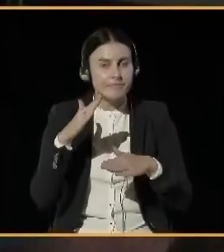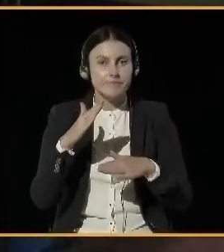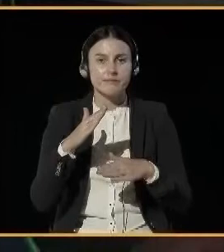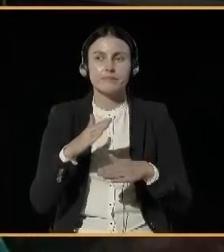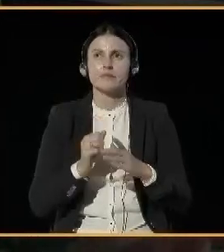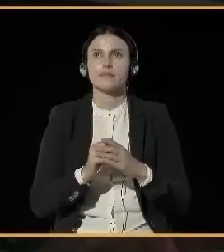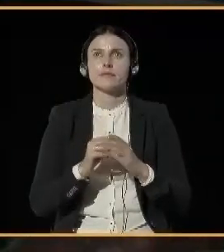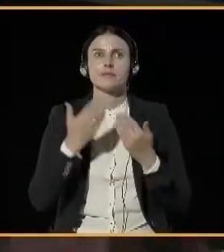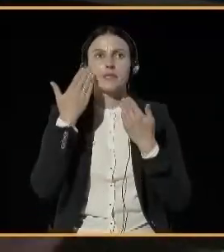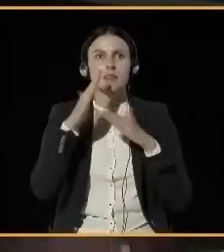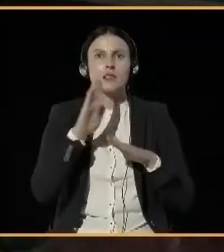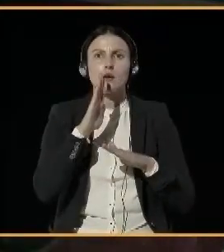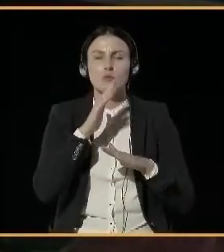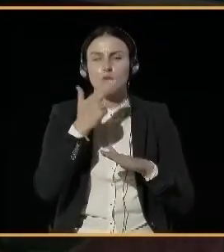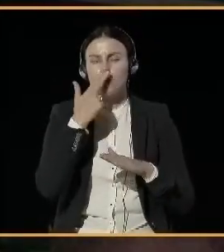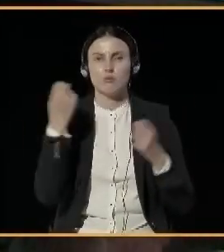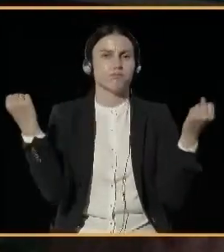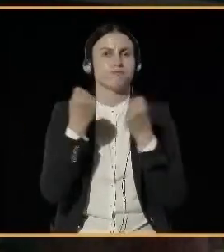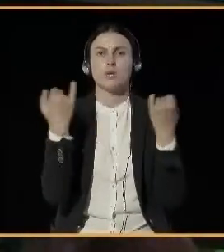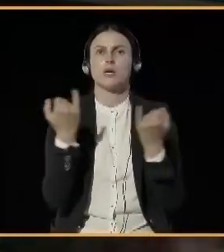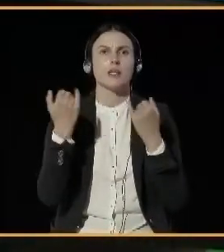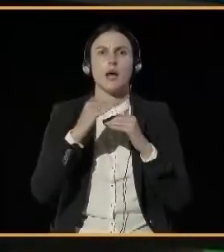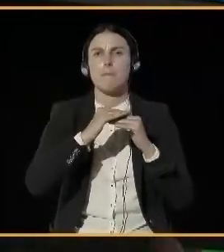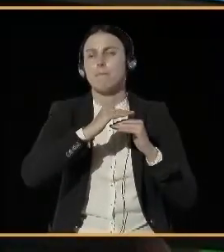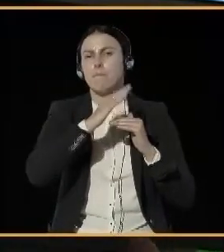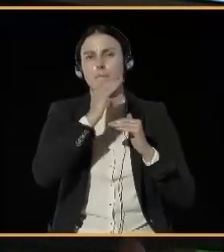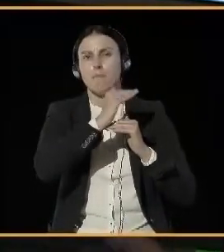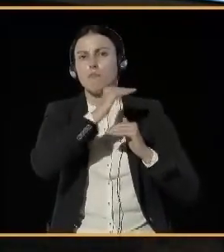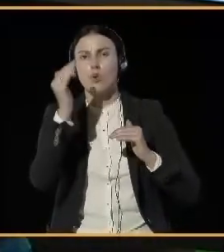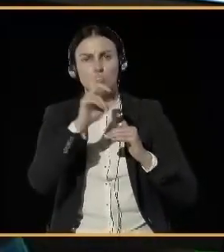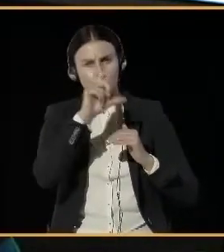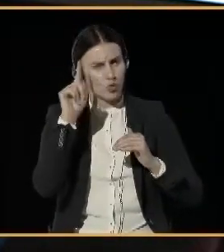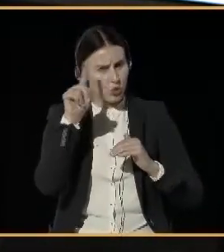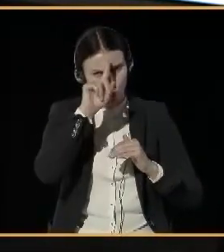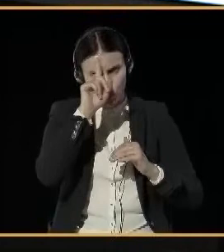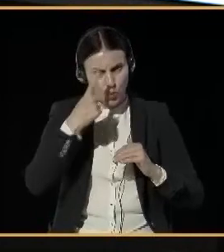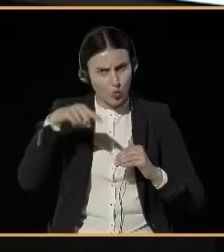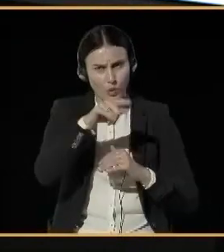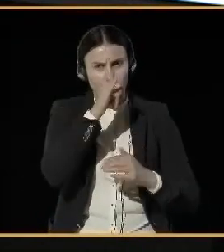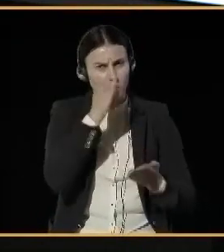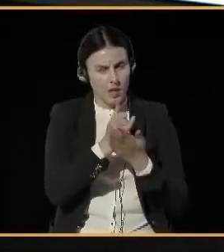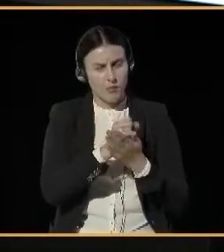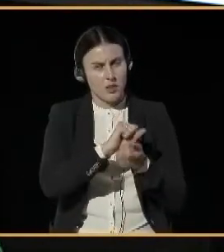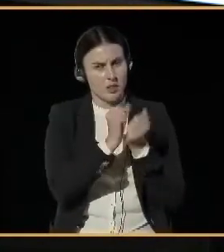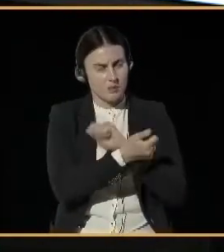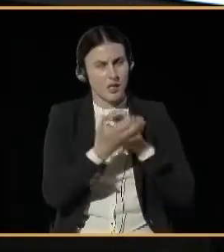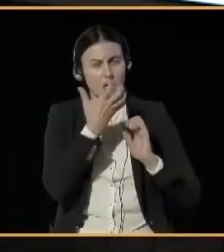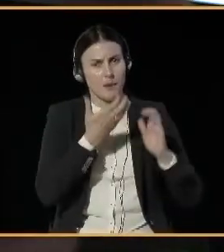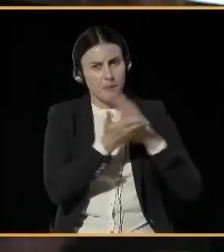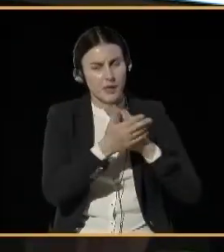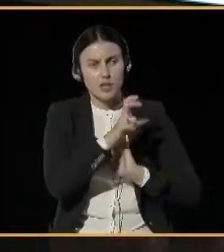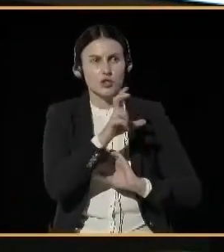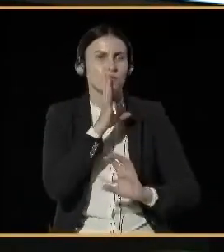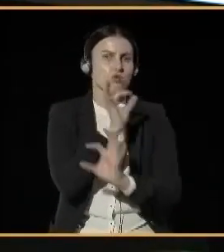there's more people who cannot afford maybe not just the change of the stove, but later to maintaining it and actually keeping paying for